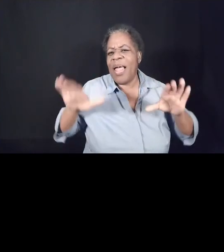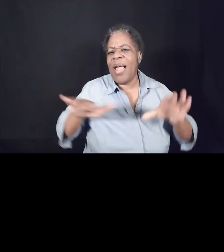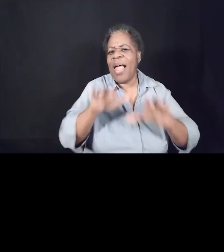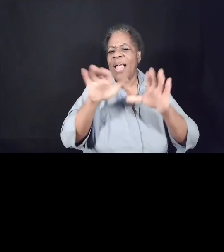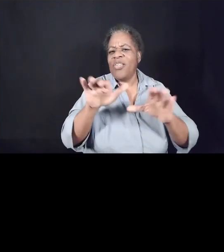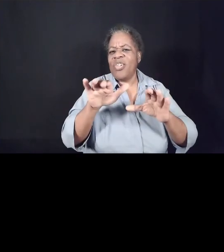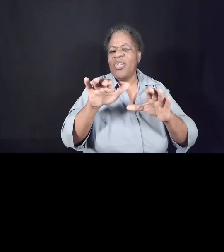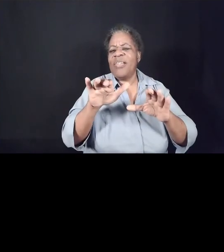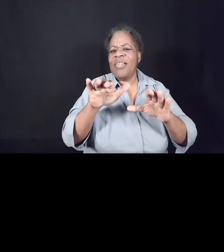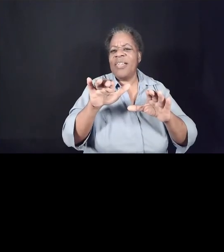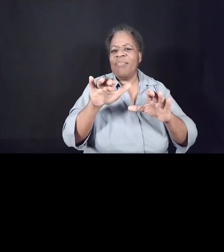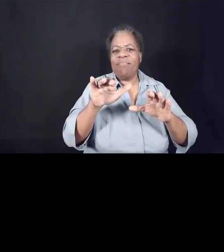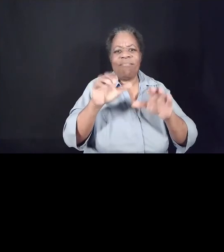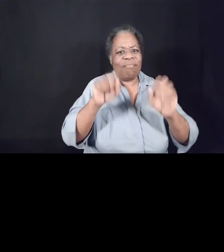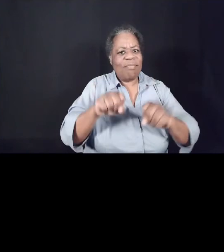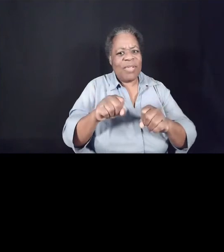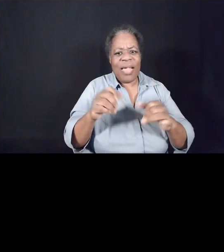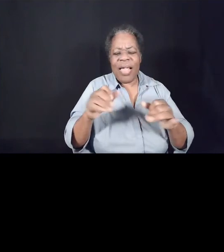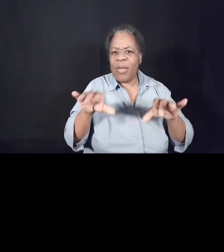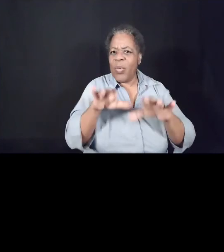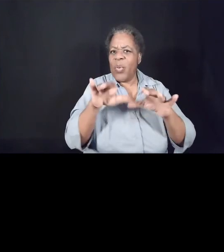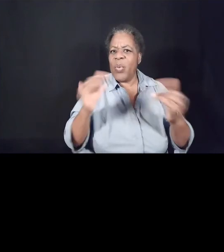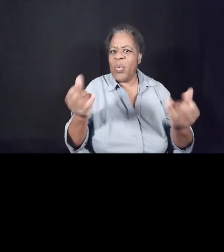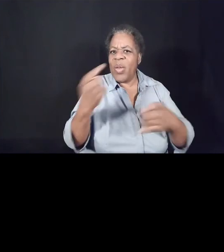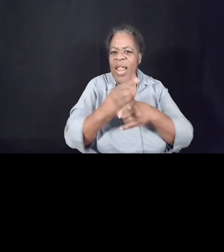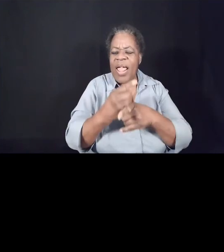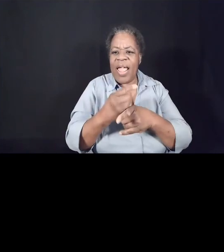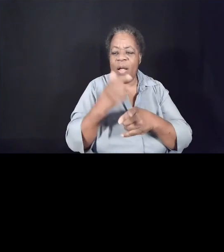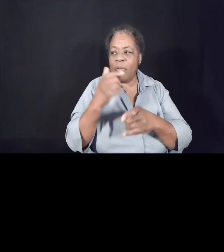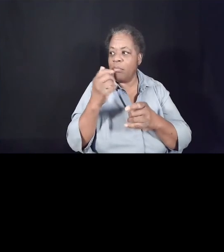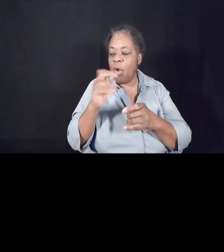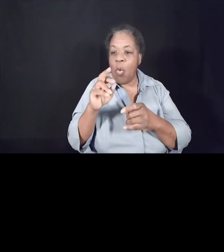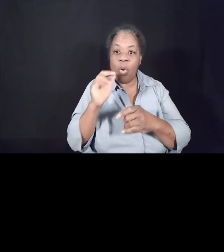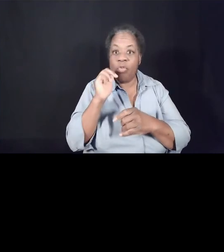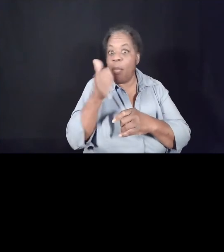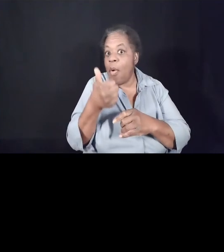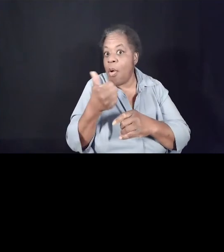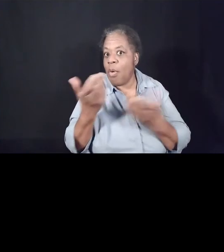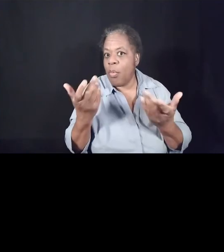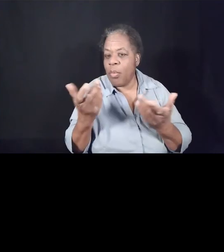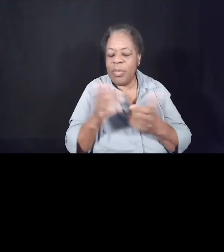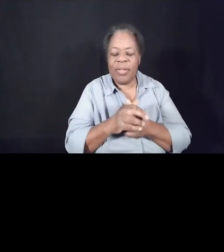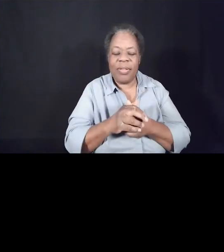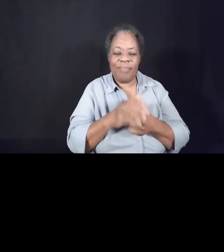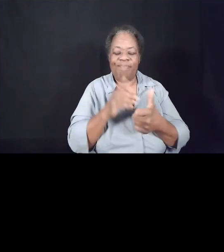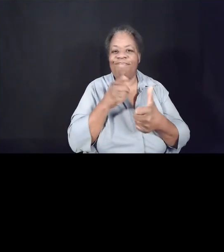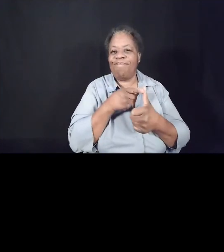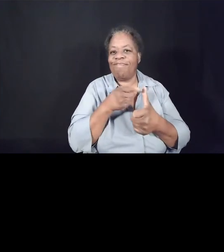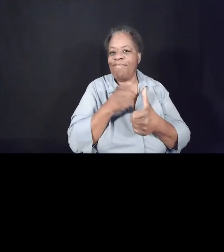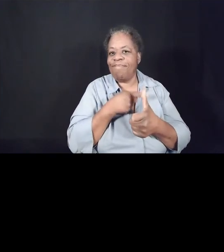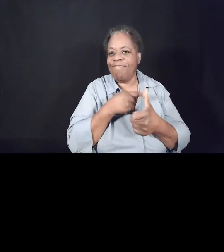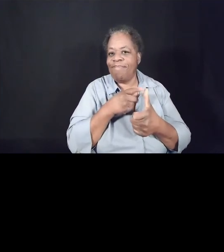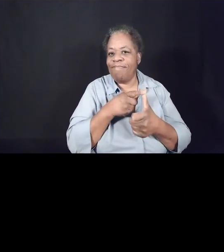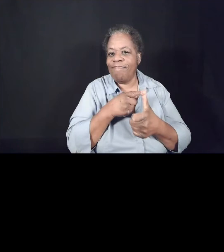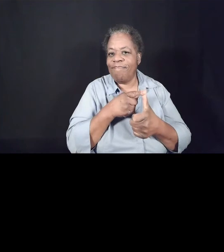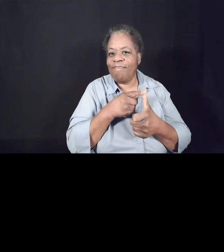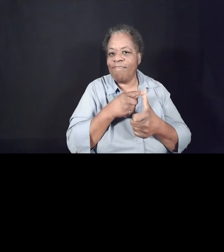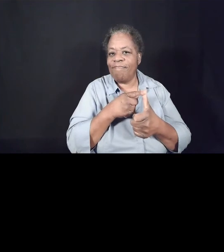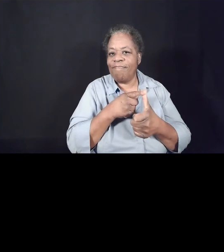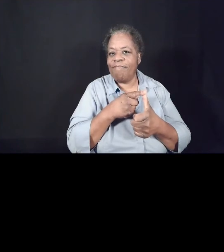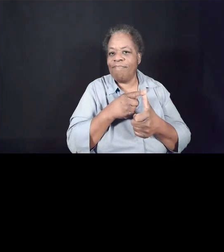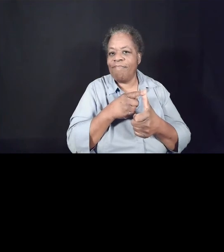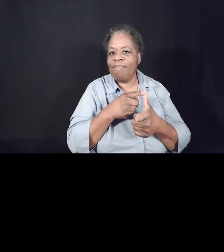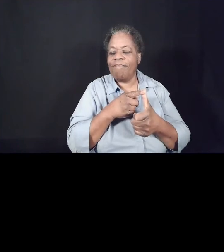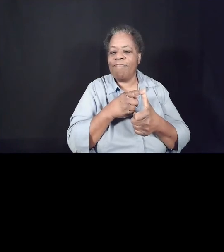take today or tomorrow during our Martin Luther King three-day weekend. First, reread and meditate on